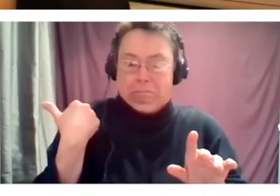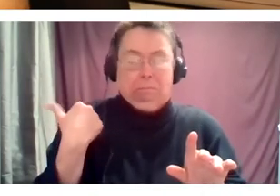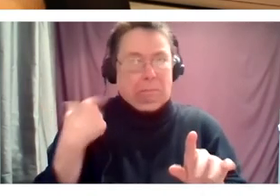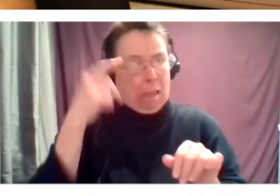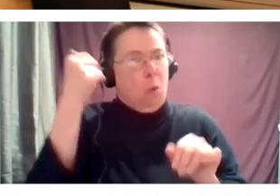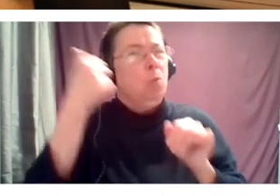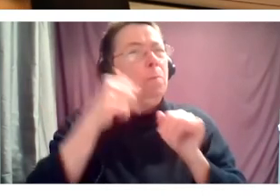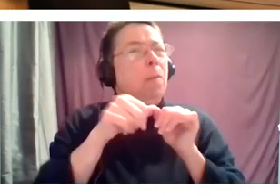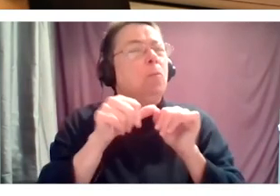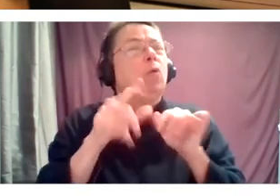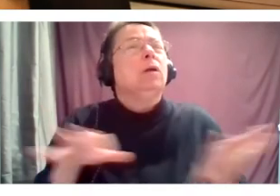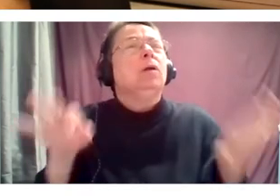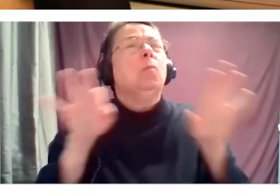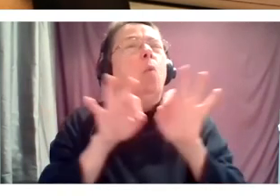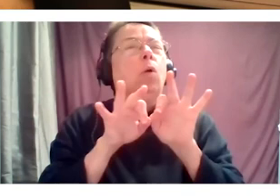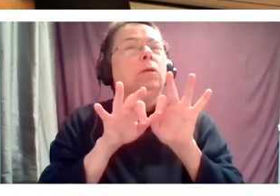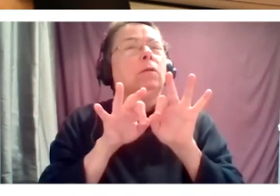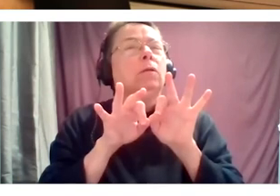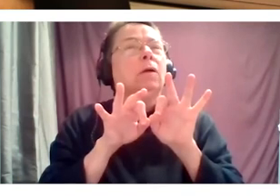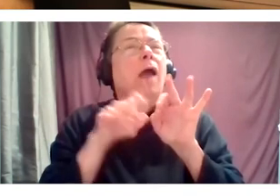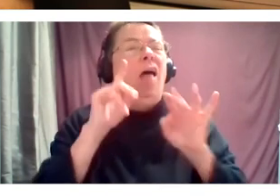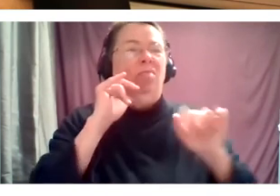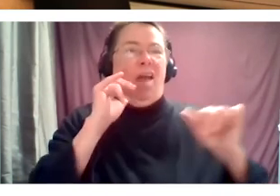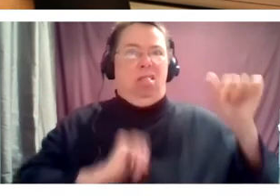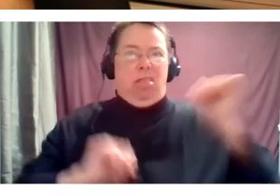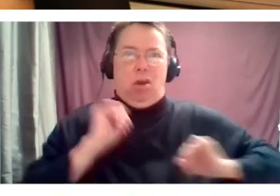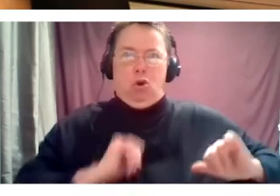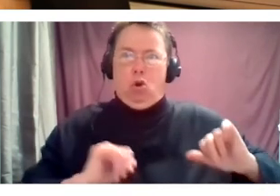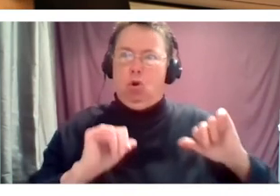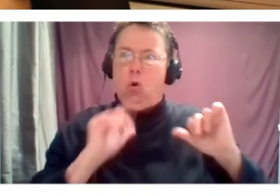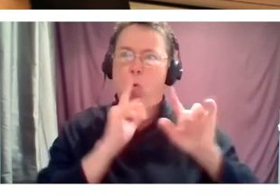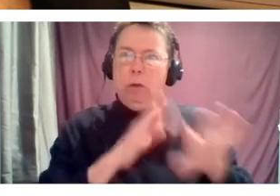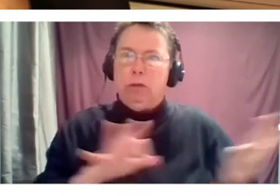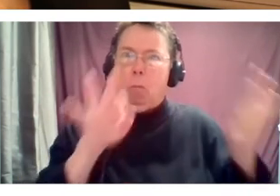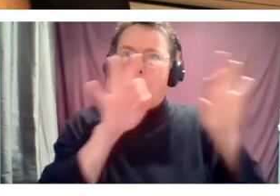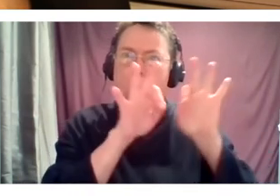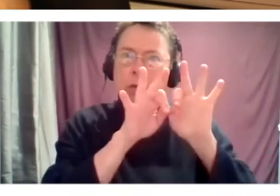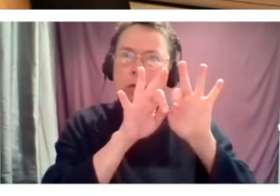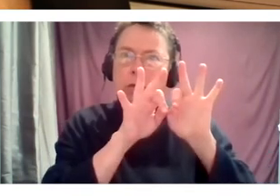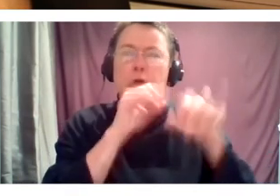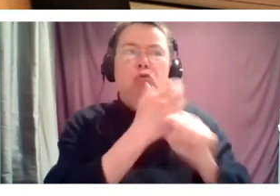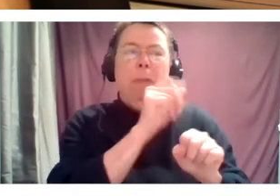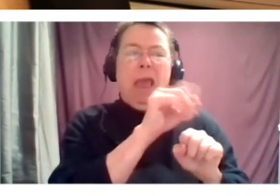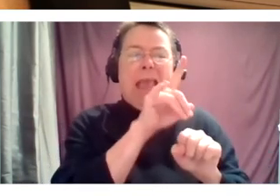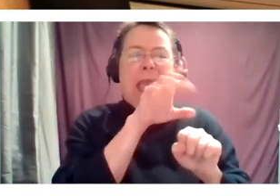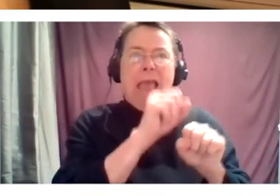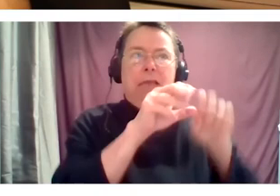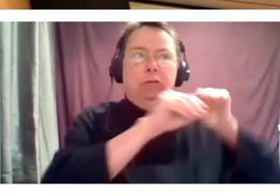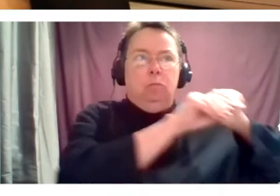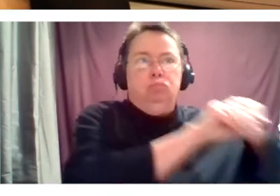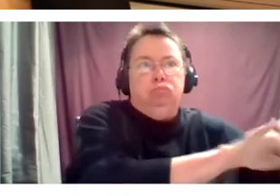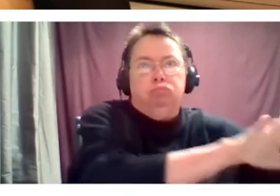in the not too recent past, I think it's important to remember the vital role theater played in bringing